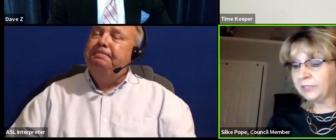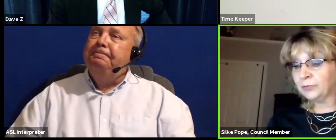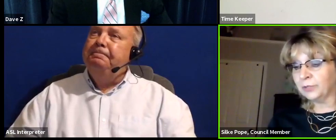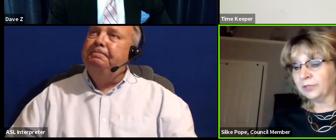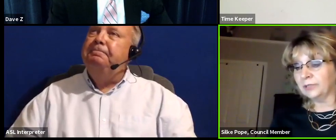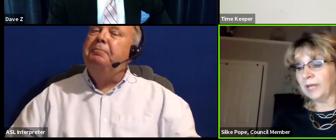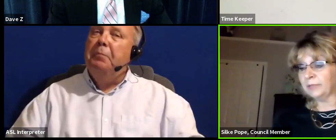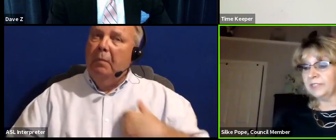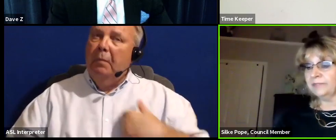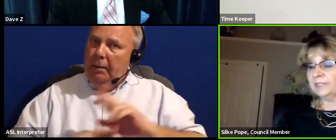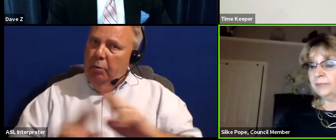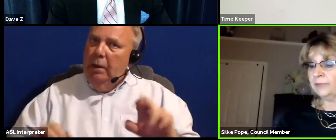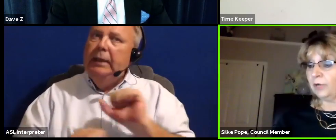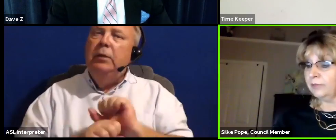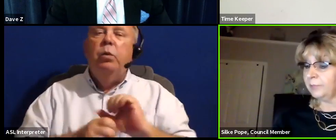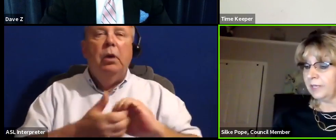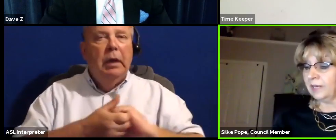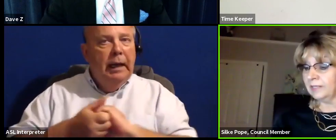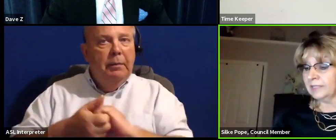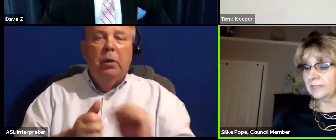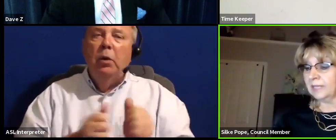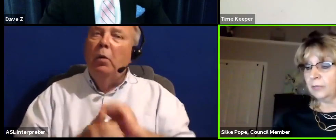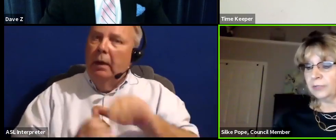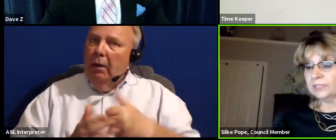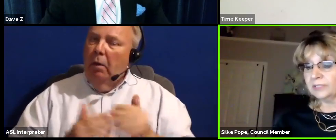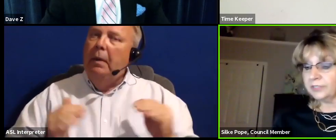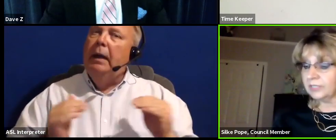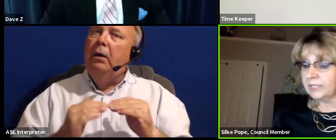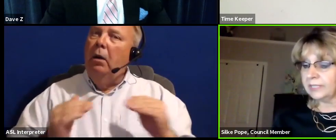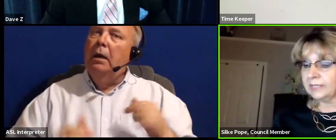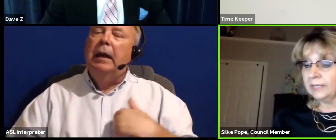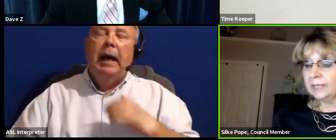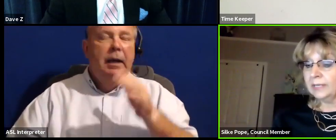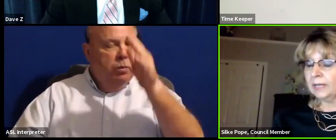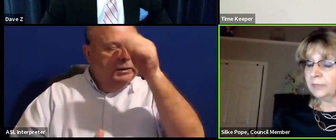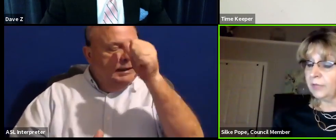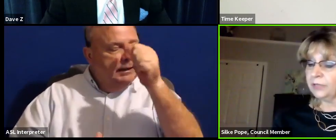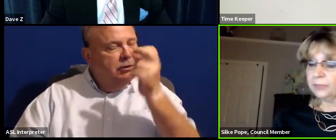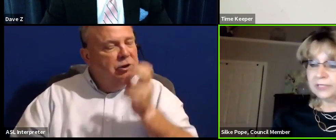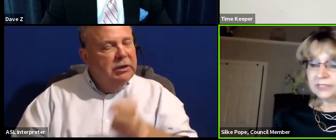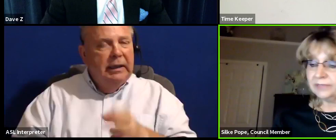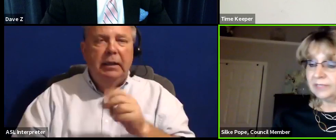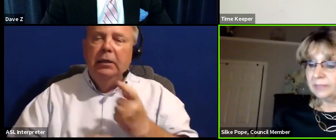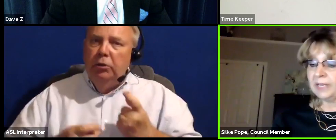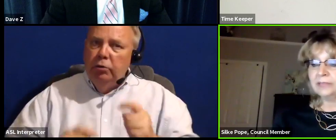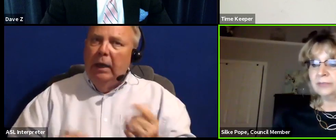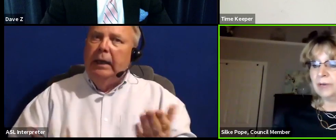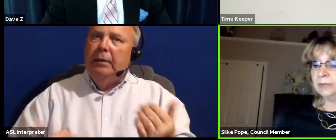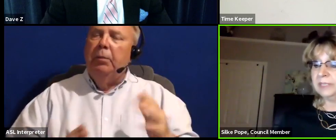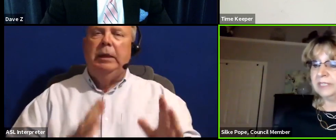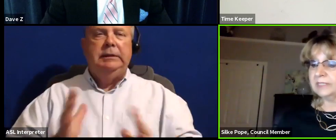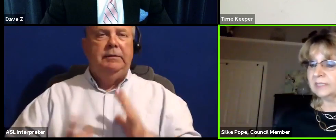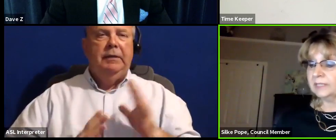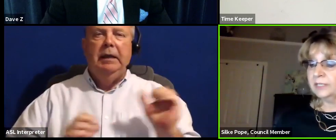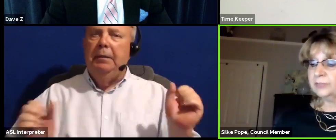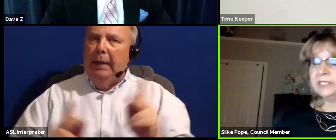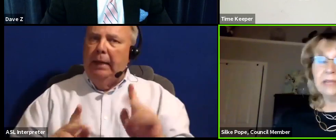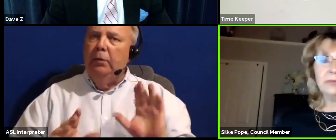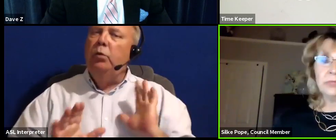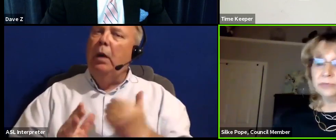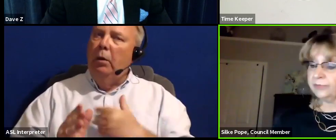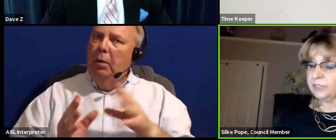I'm ready to work collaboratively with all of my colleagues. I'll work diligently. I'm trying to bring civility back to our meetings,